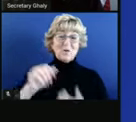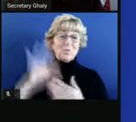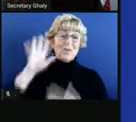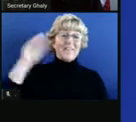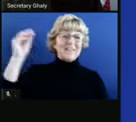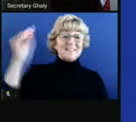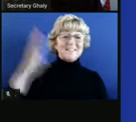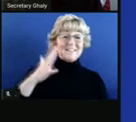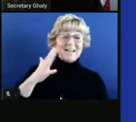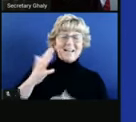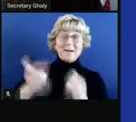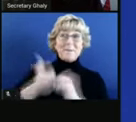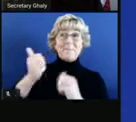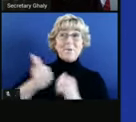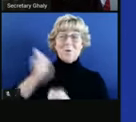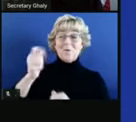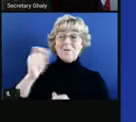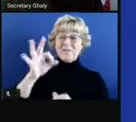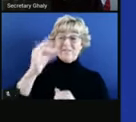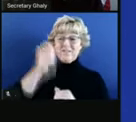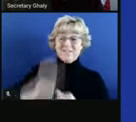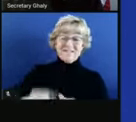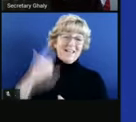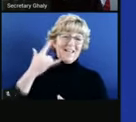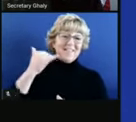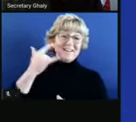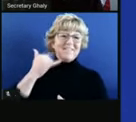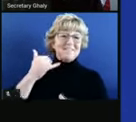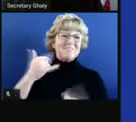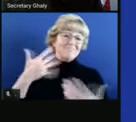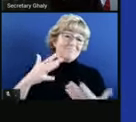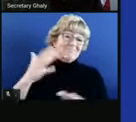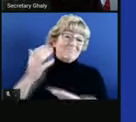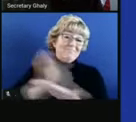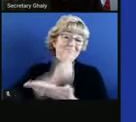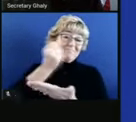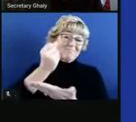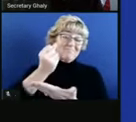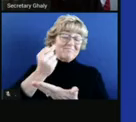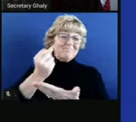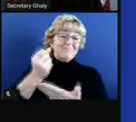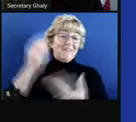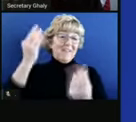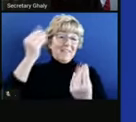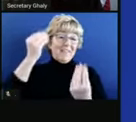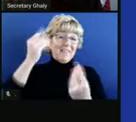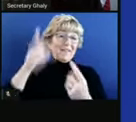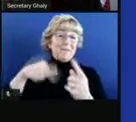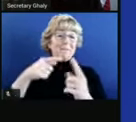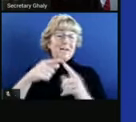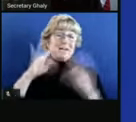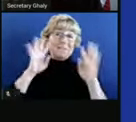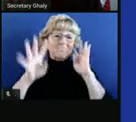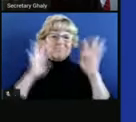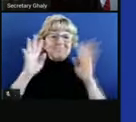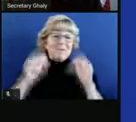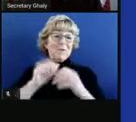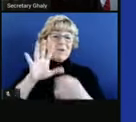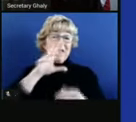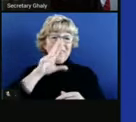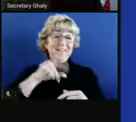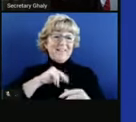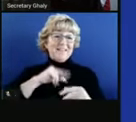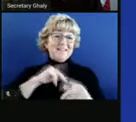throughout most of the southern part of the state. And that gives us an opportunity to really think about being more creative with our Thanksgiving